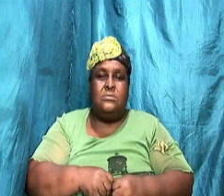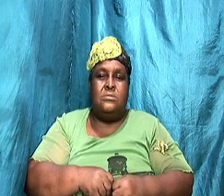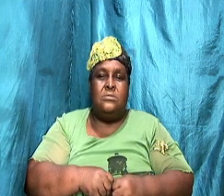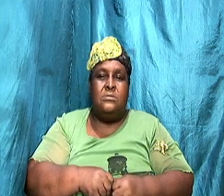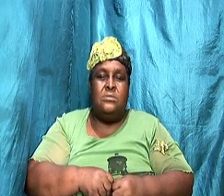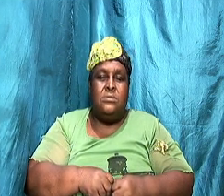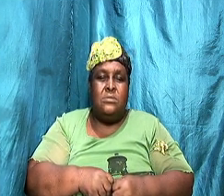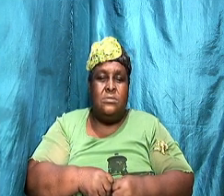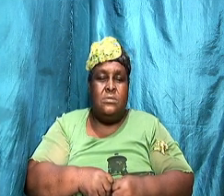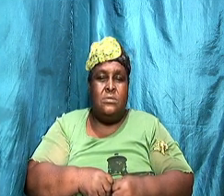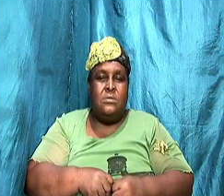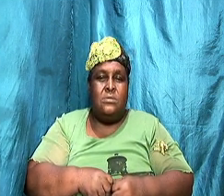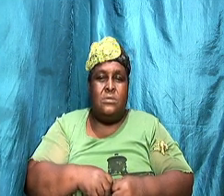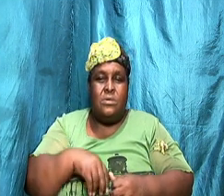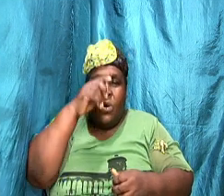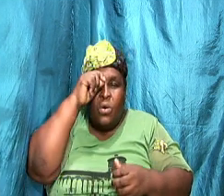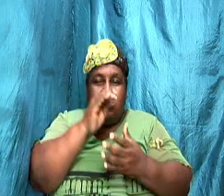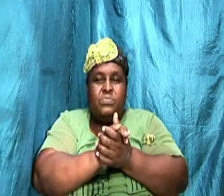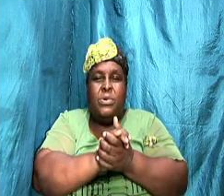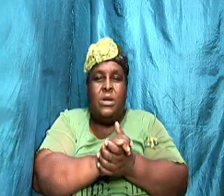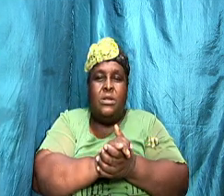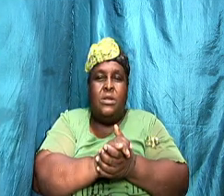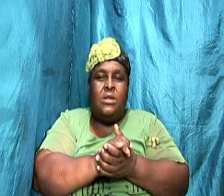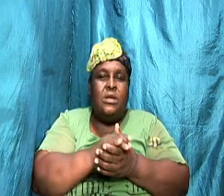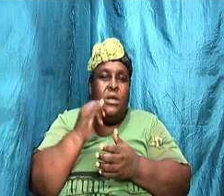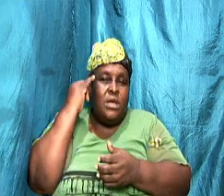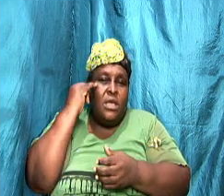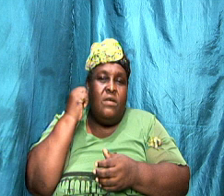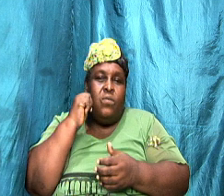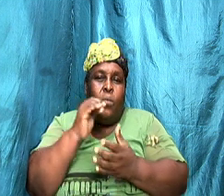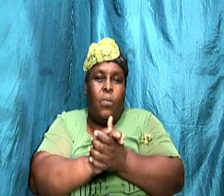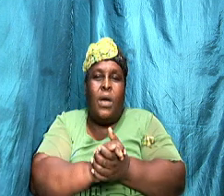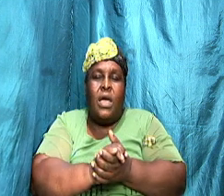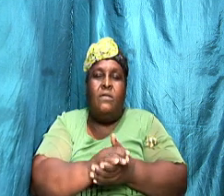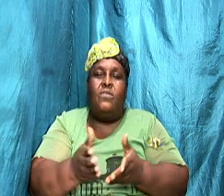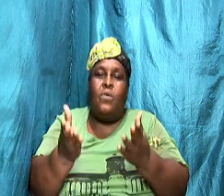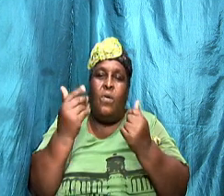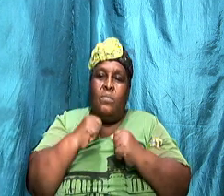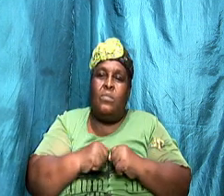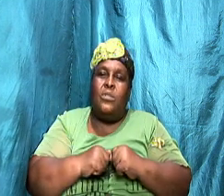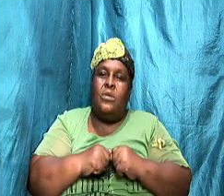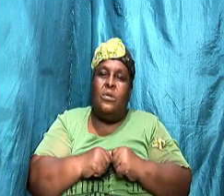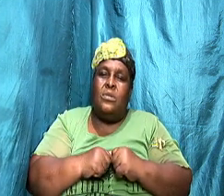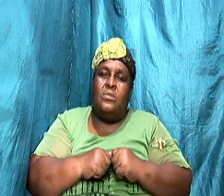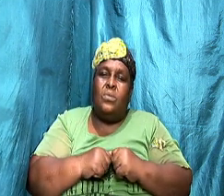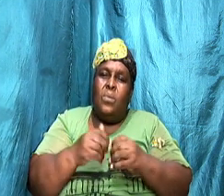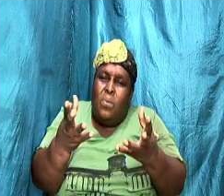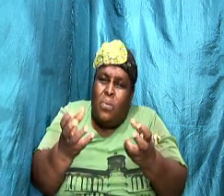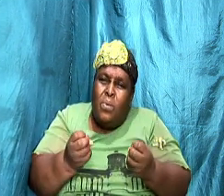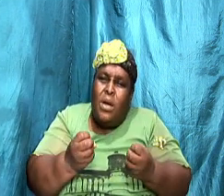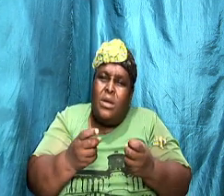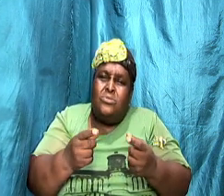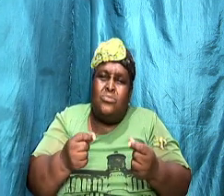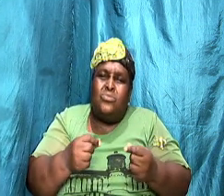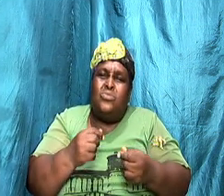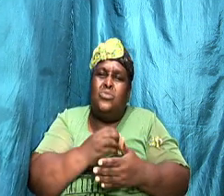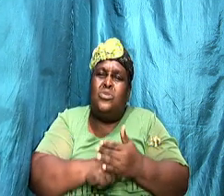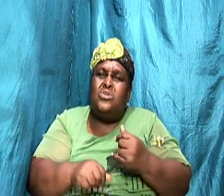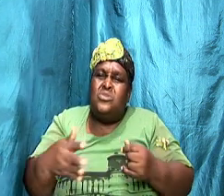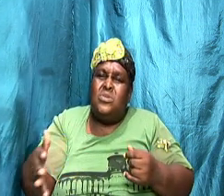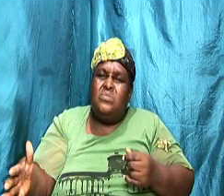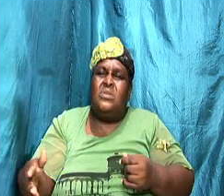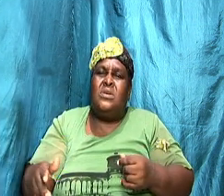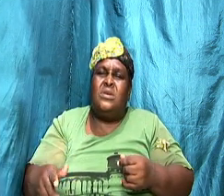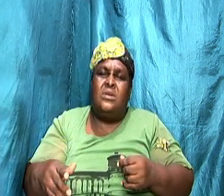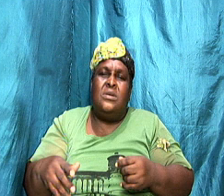and if husband if your wife come and she talk about her desire to do certain things spend the time and listen